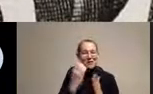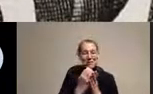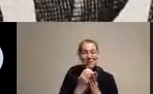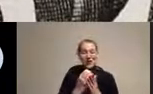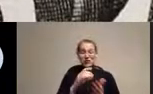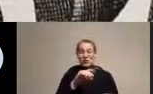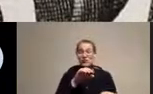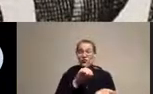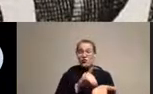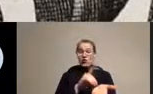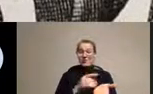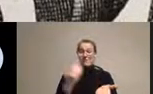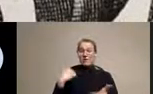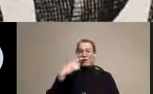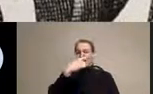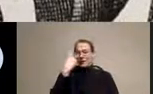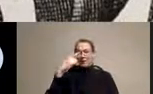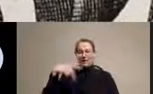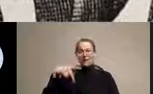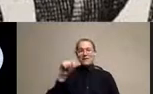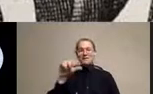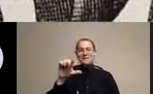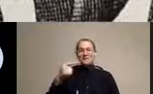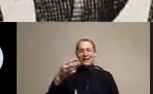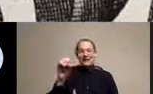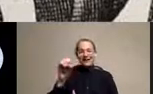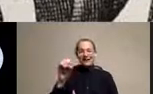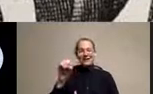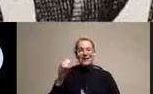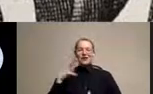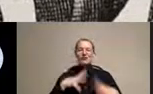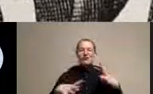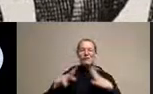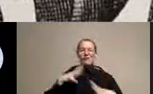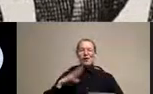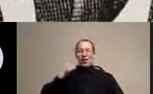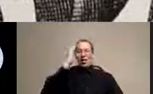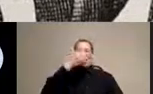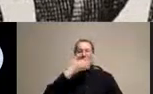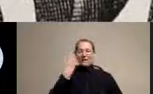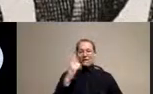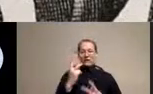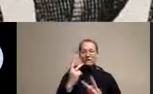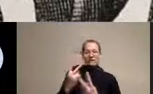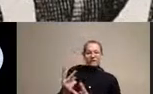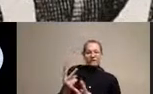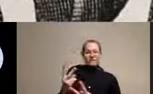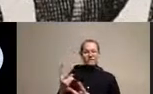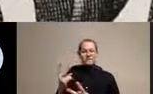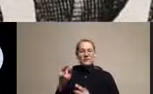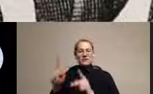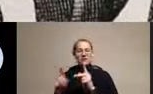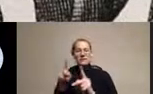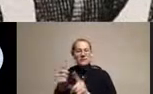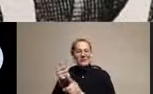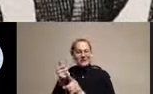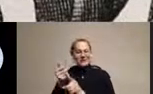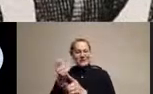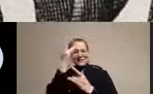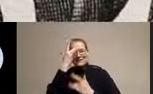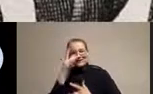they were visiting patients, and of course, I show this because of the similarities between the mask, the bird-like mask that